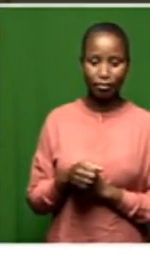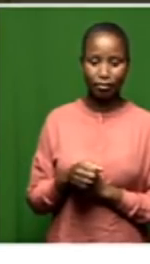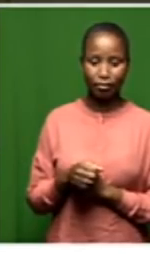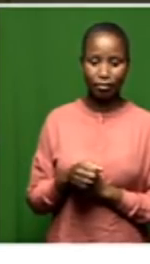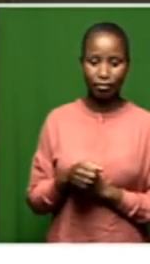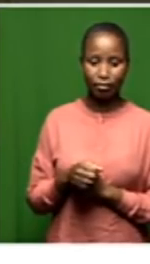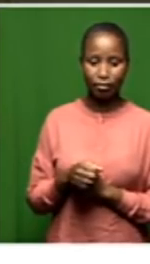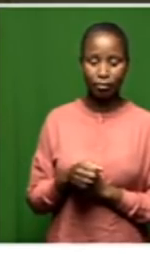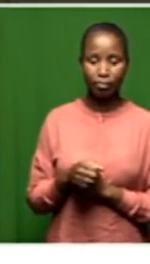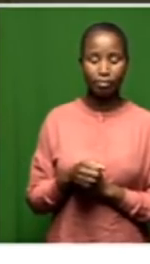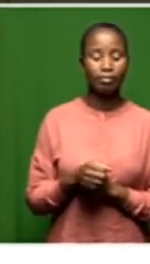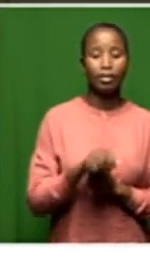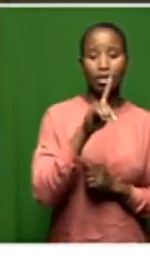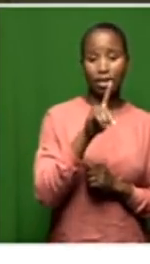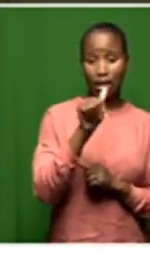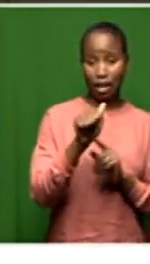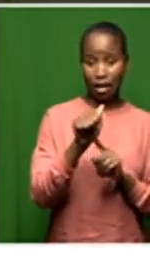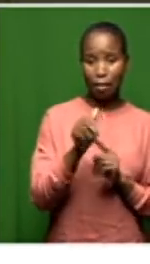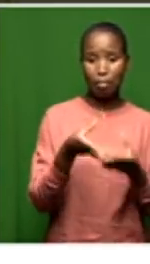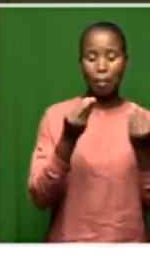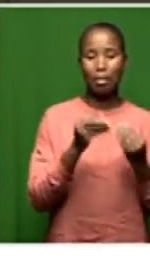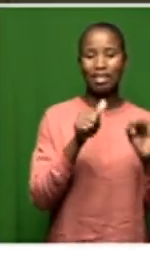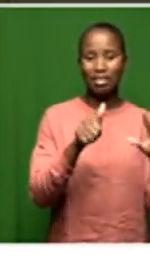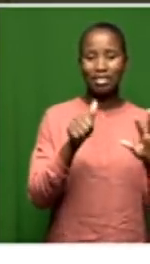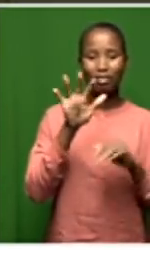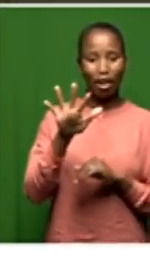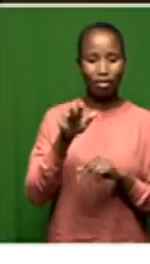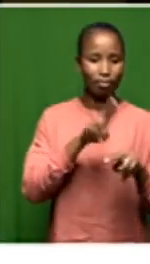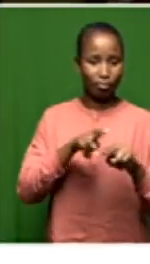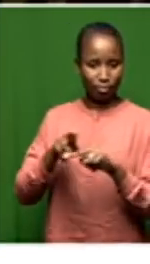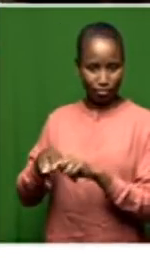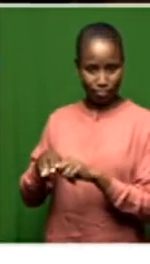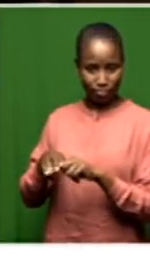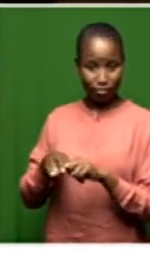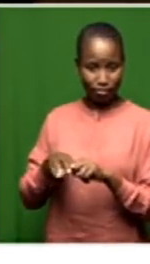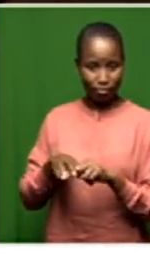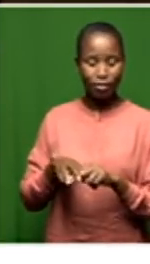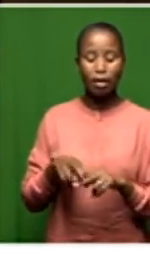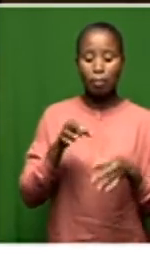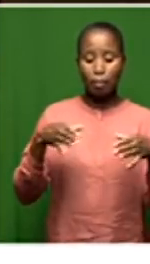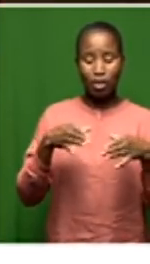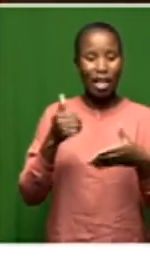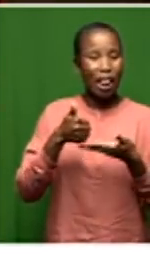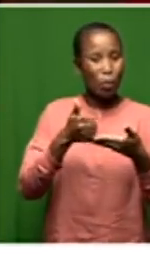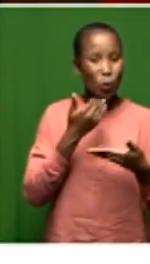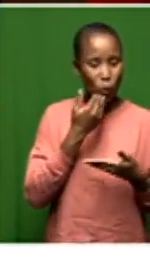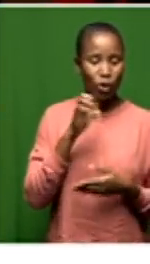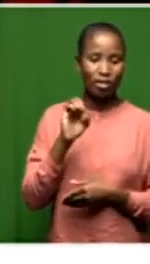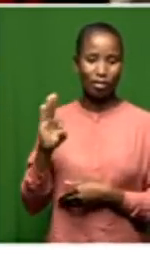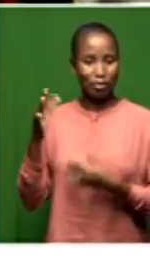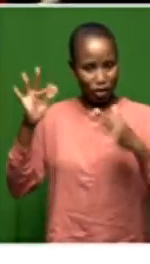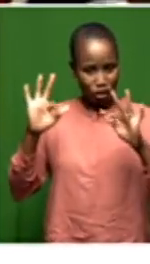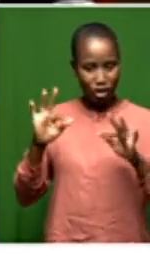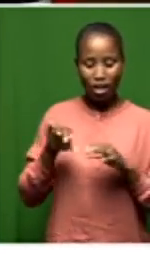While the Democratic Alliance had only 65 seats going into the sitting, the party was assisted by the Economic Freedom Fighters,